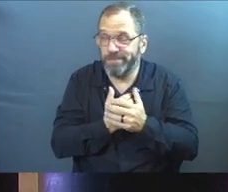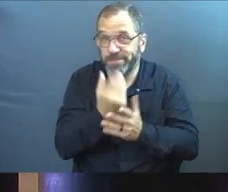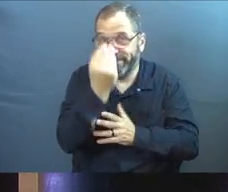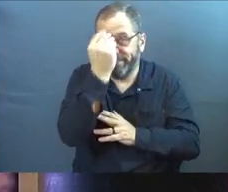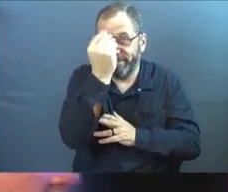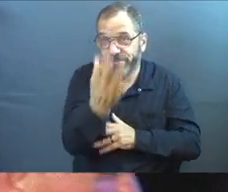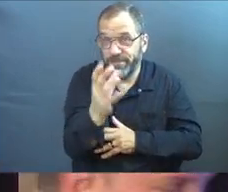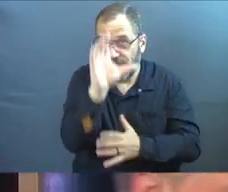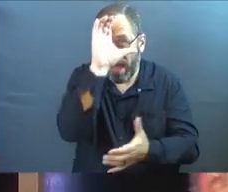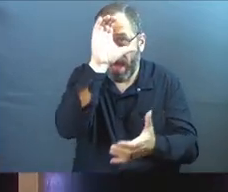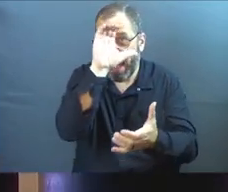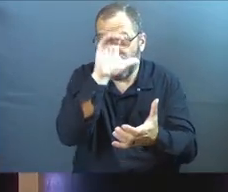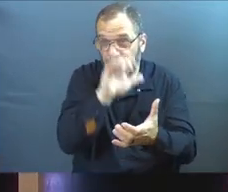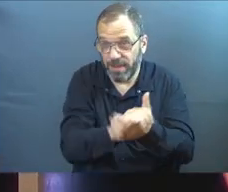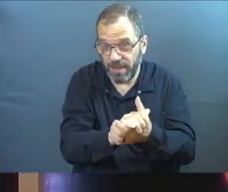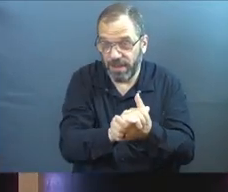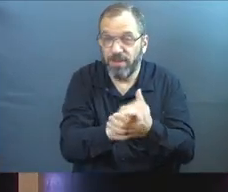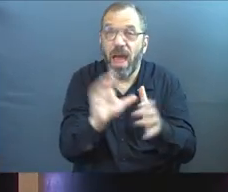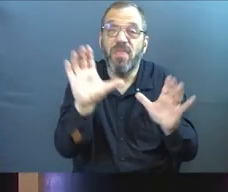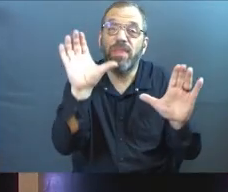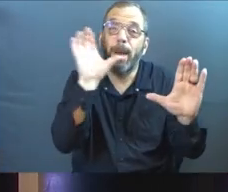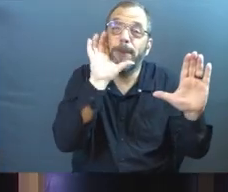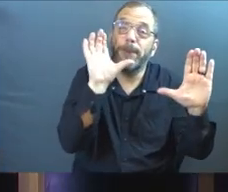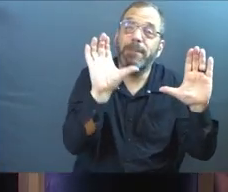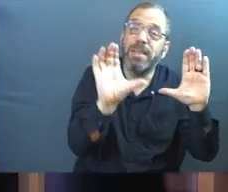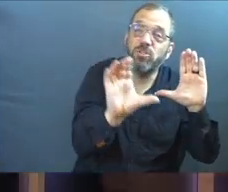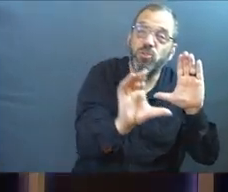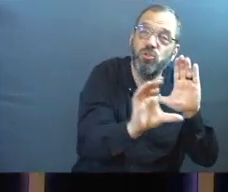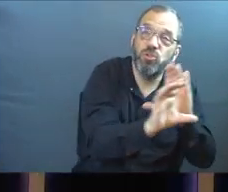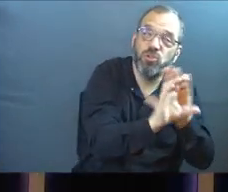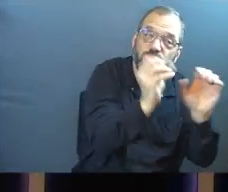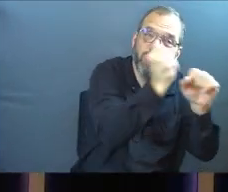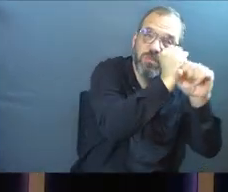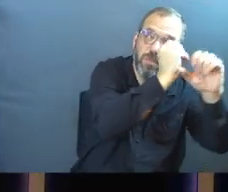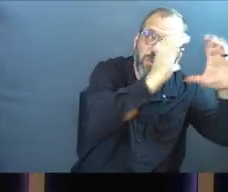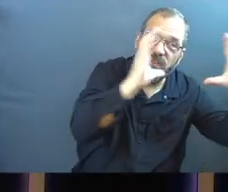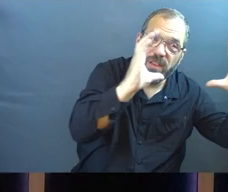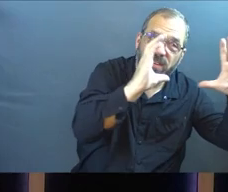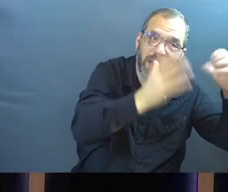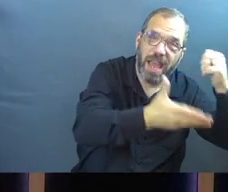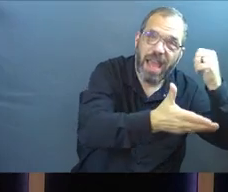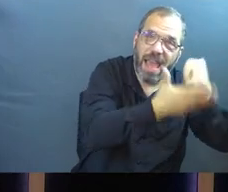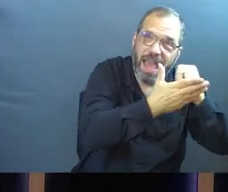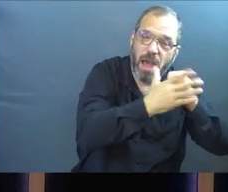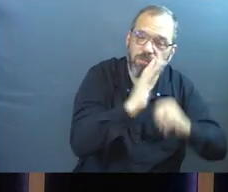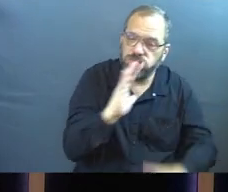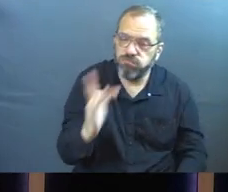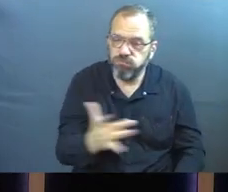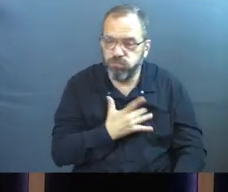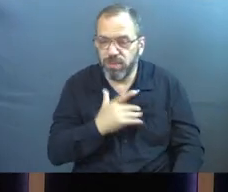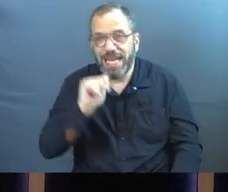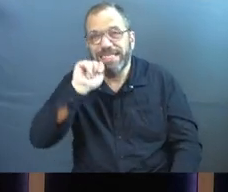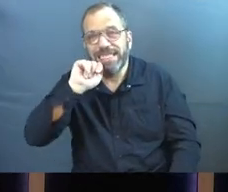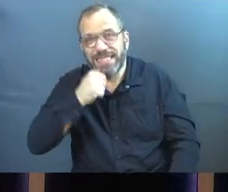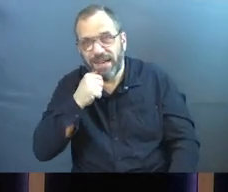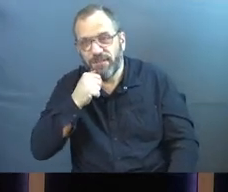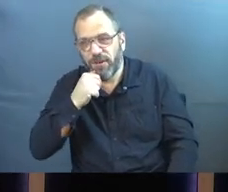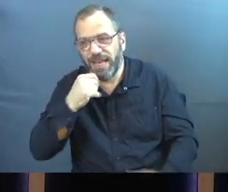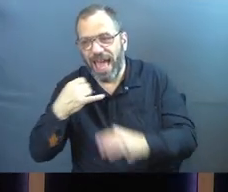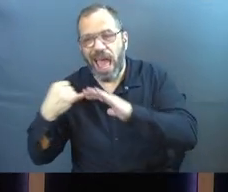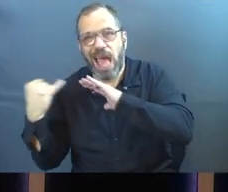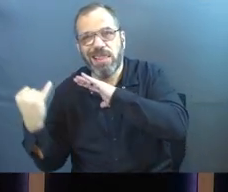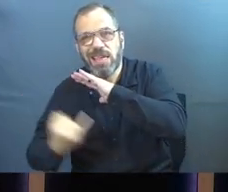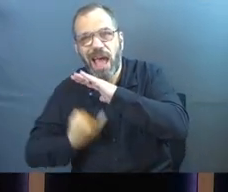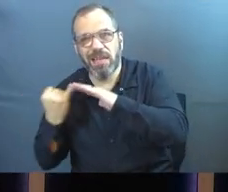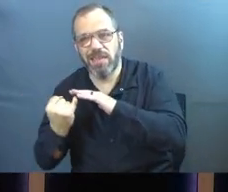I believe those things are pictures that are meant to evoke the kind of suffering and isolation